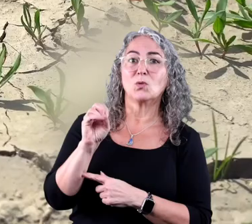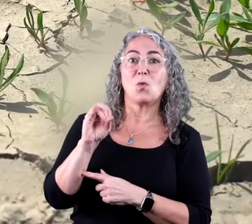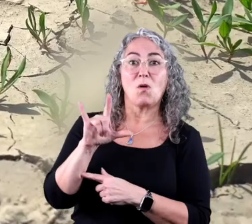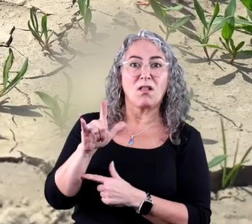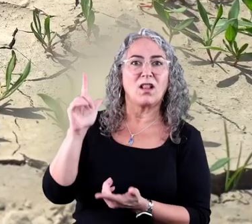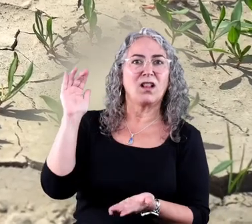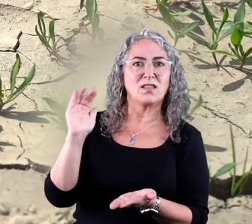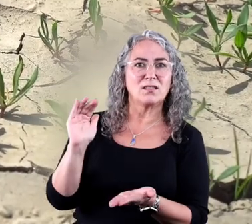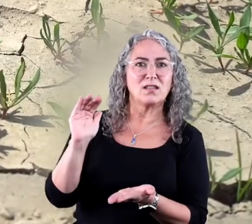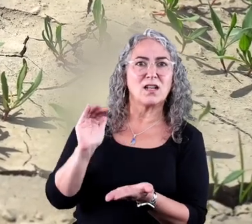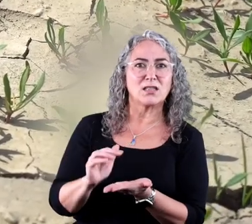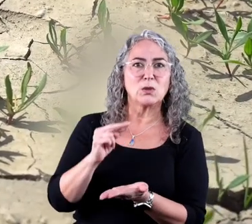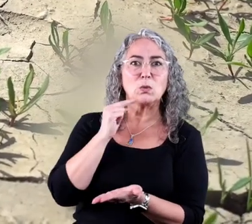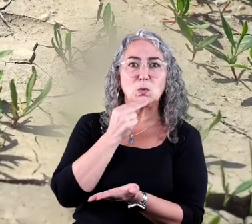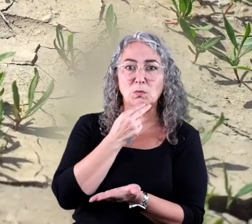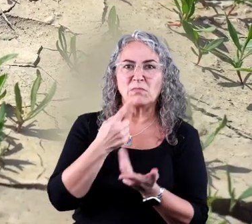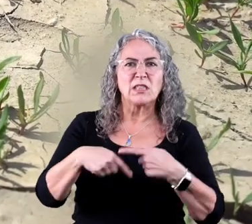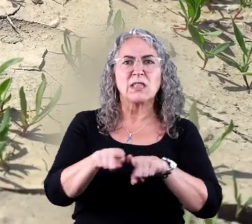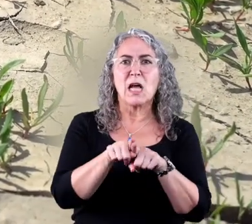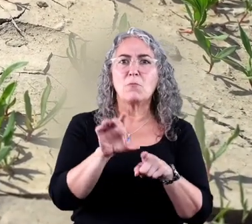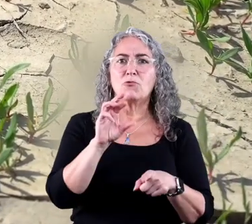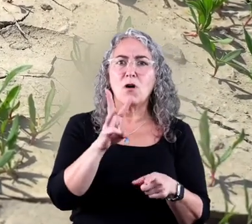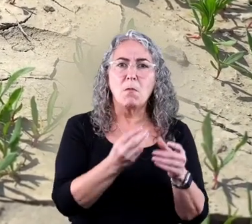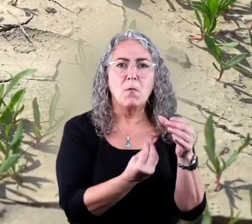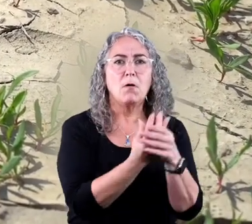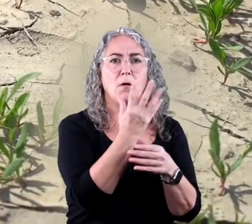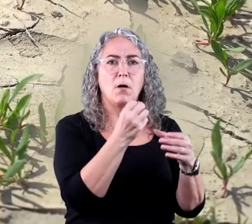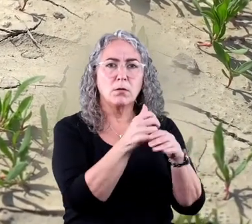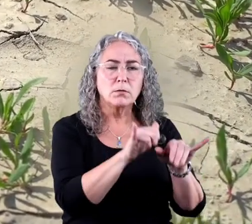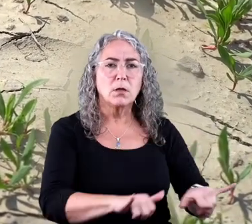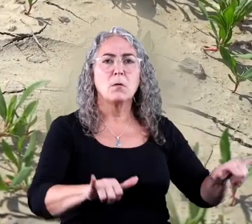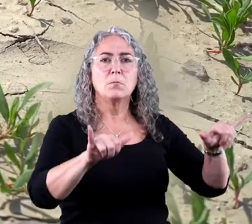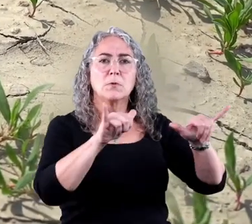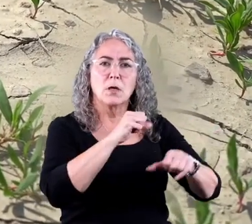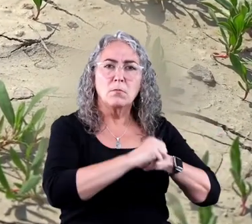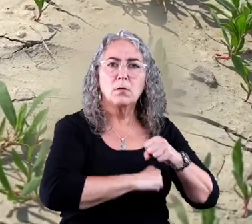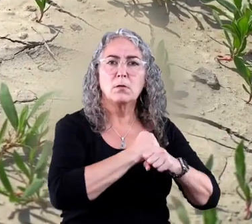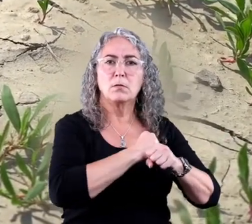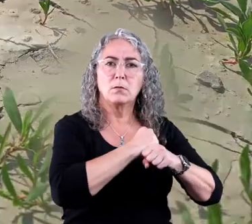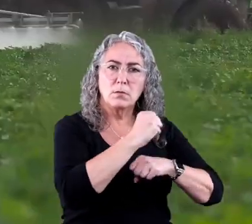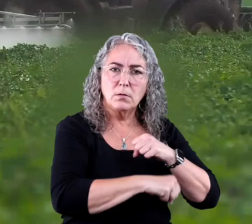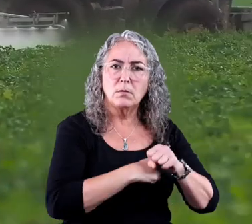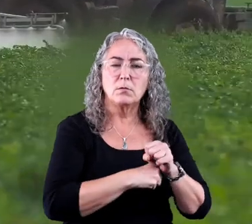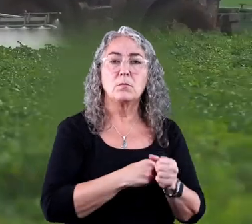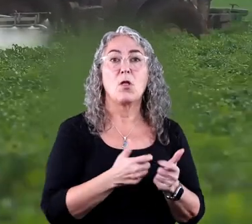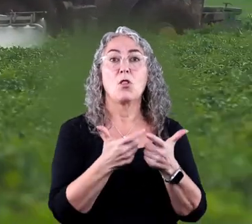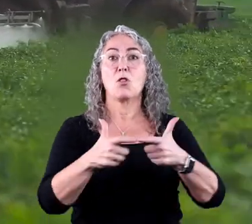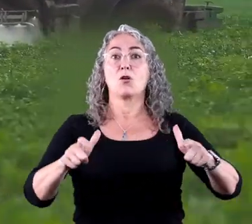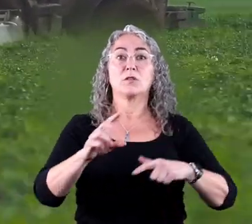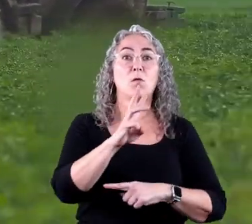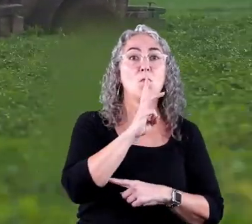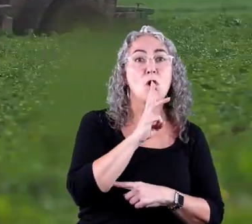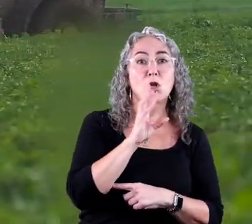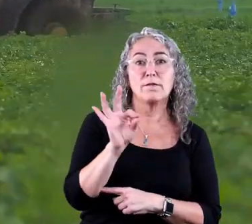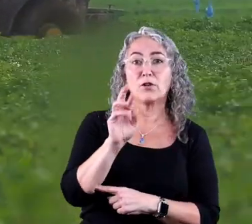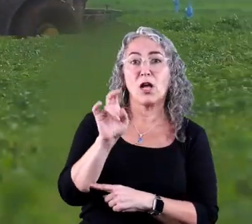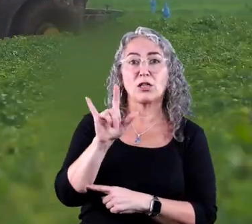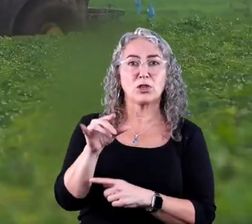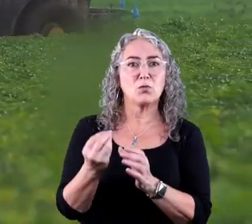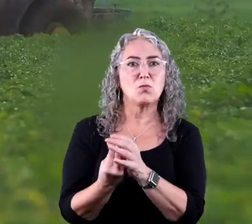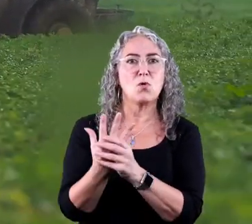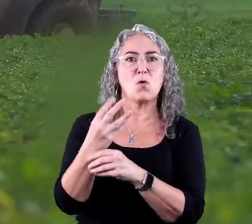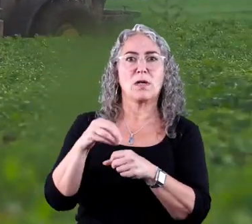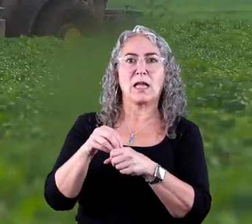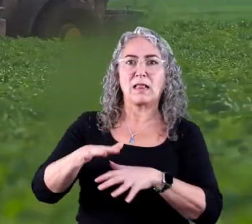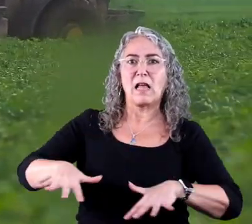soil may have less and less nutrients when the same crop is grown year after year. Large amounts of water and fertilizer